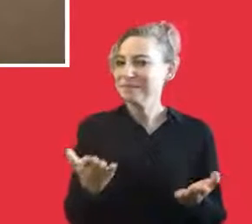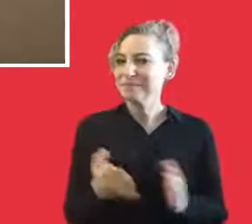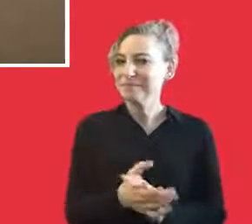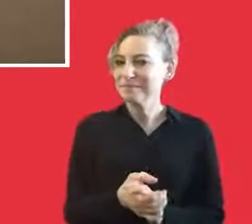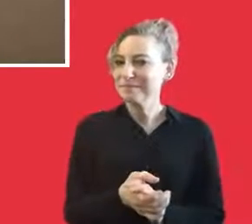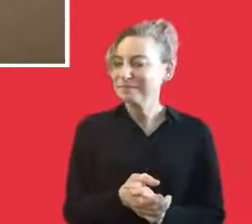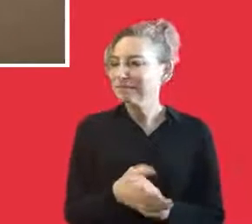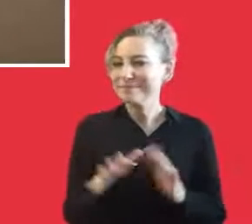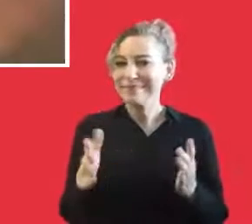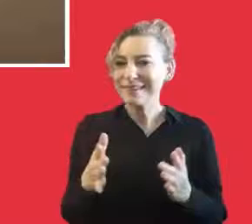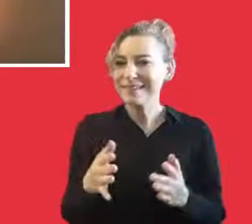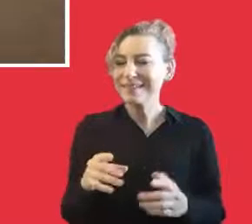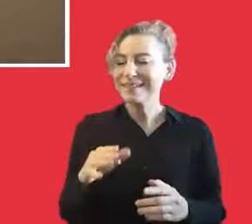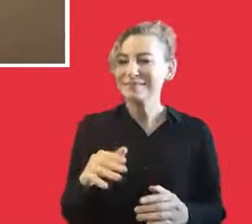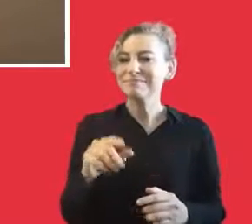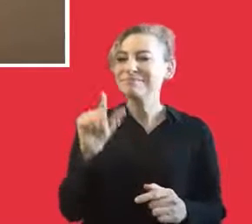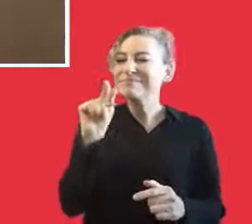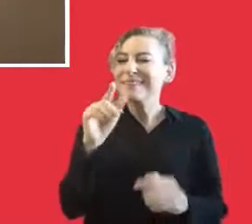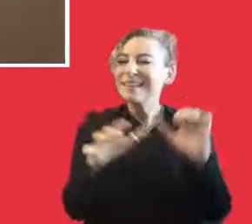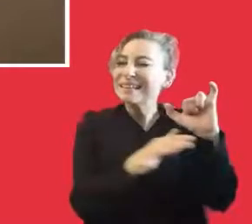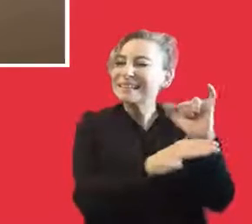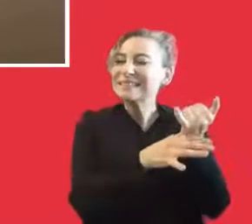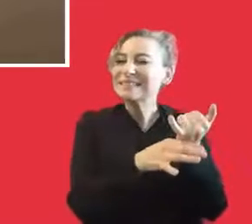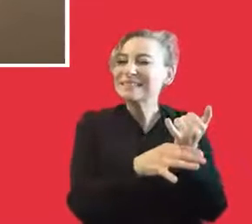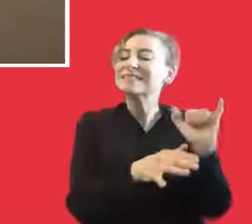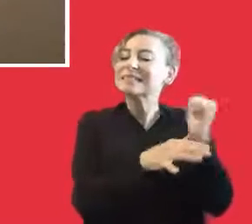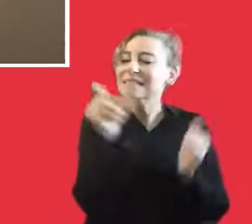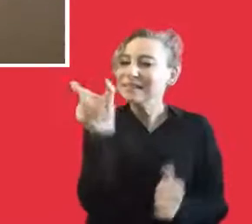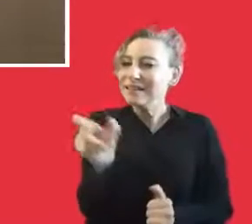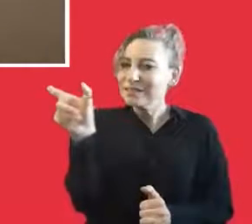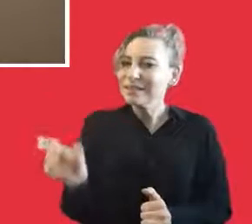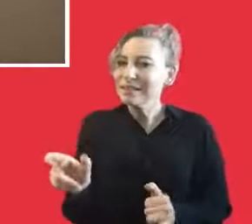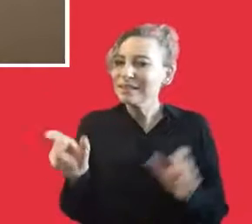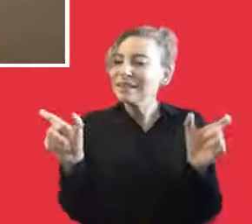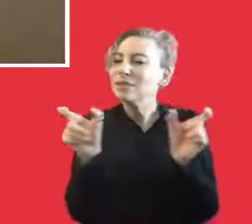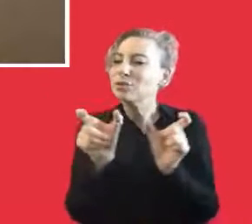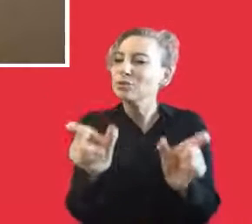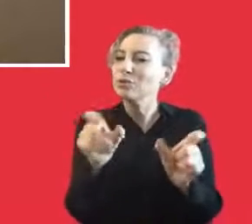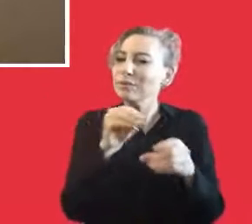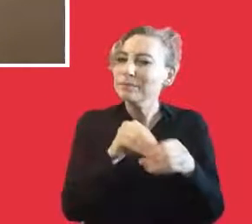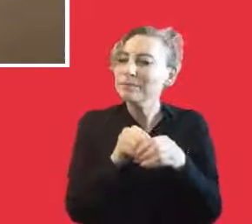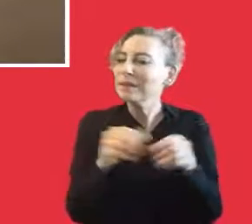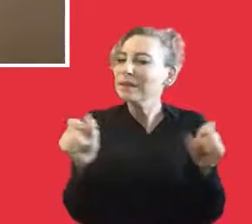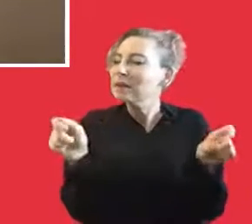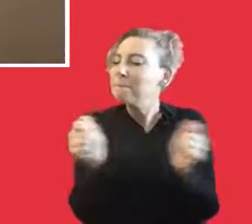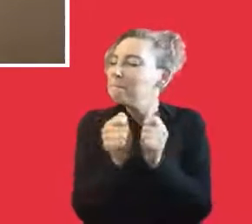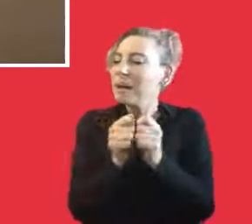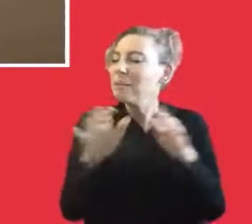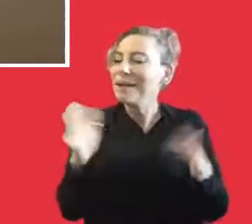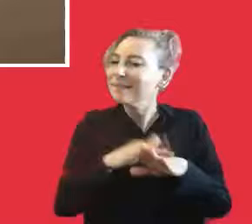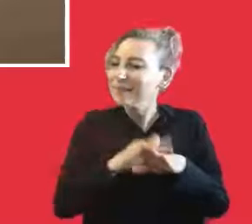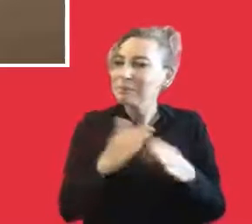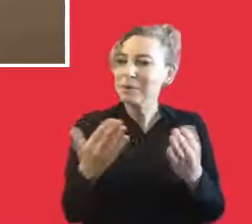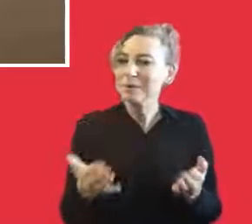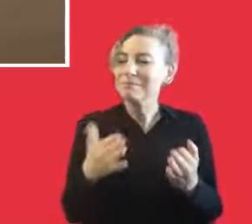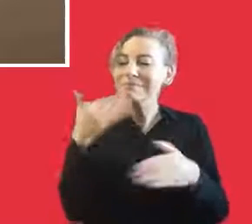now, if you allow me, we will be focusing on the protection of the artists. So, what can we do about